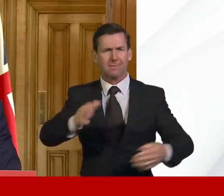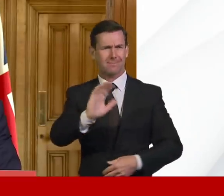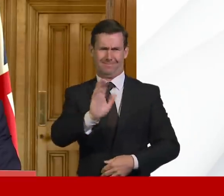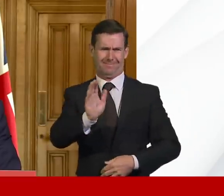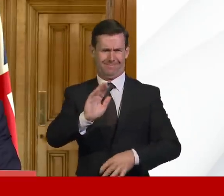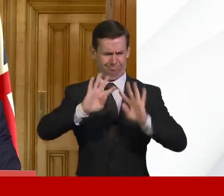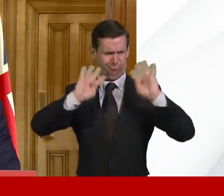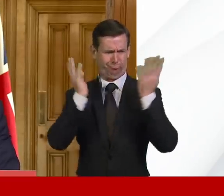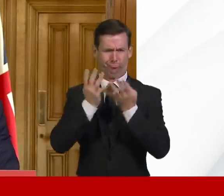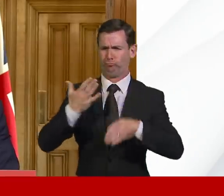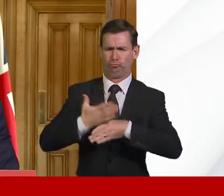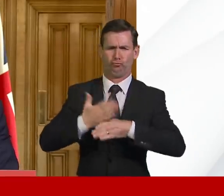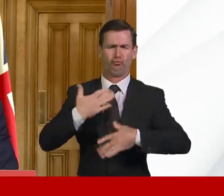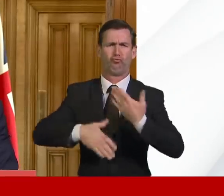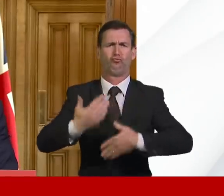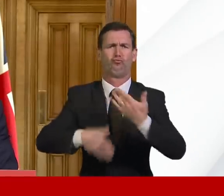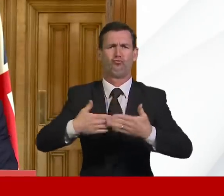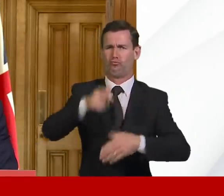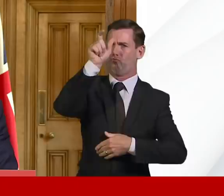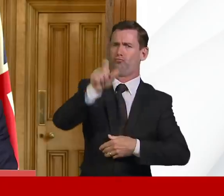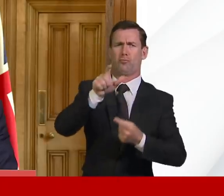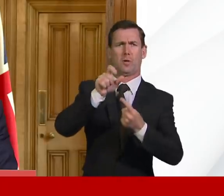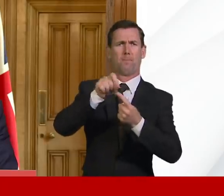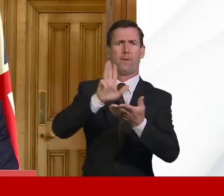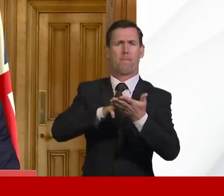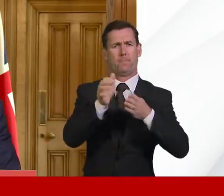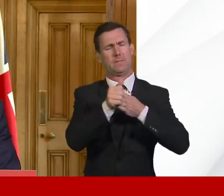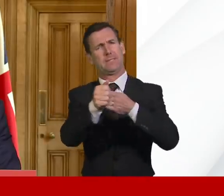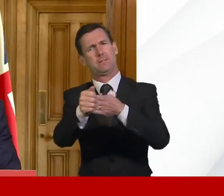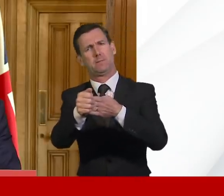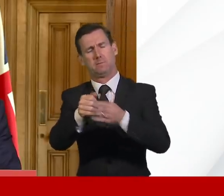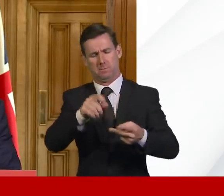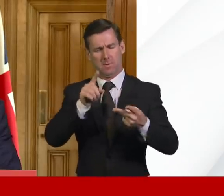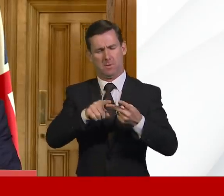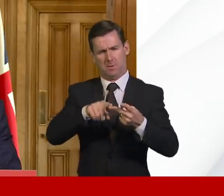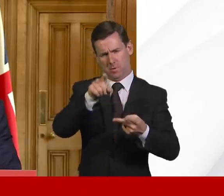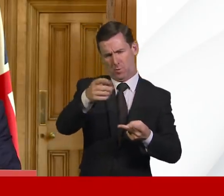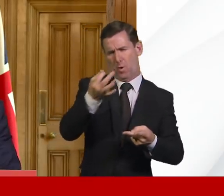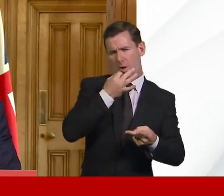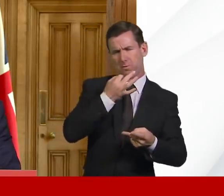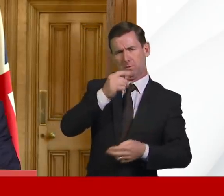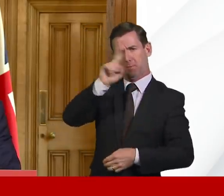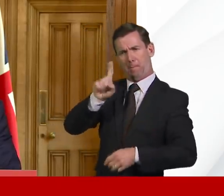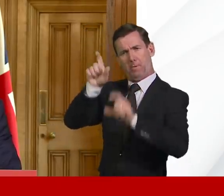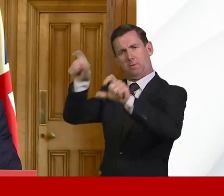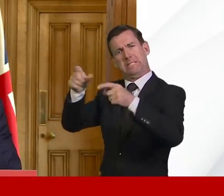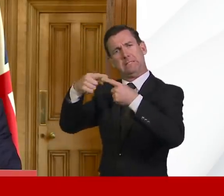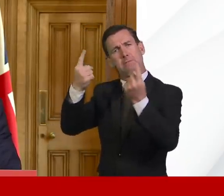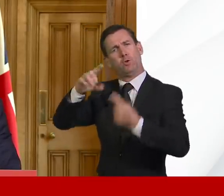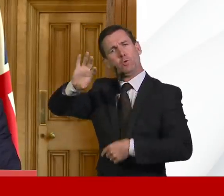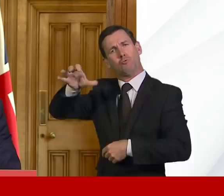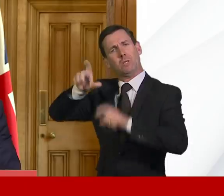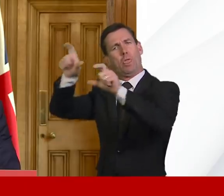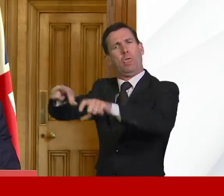Minister. You raised the issue about getting our people back. My colleagues in the FCO, Dominic Raab, other colleagues,